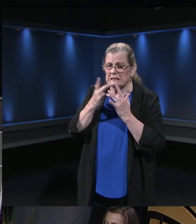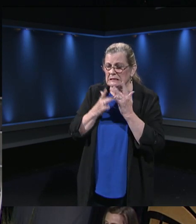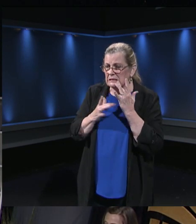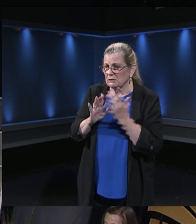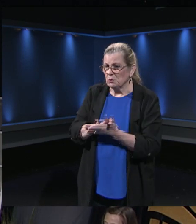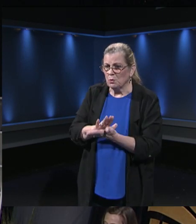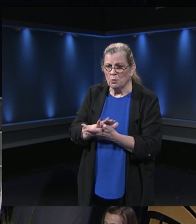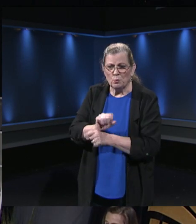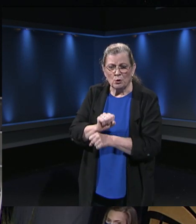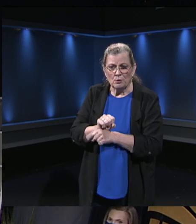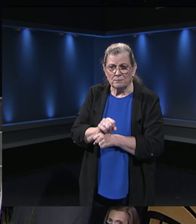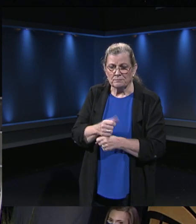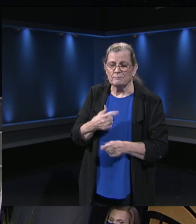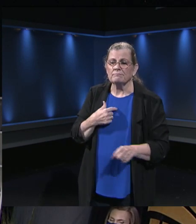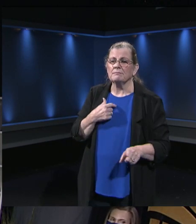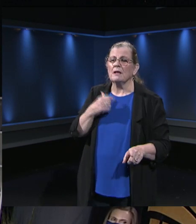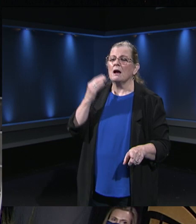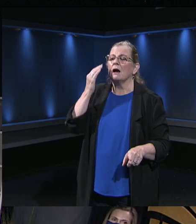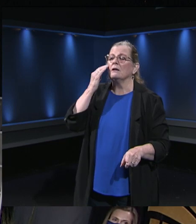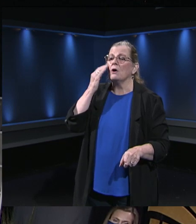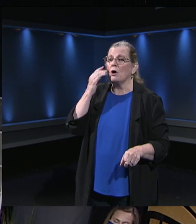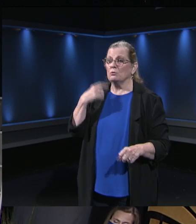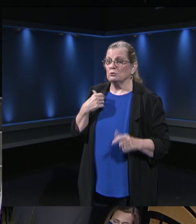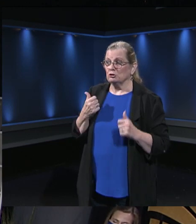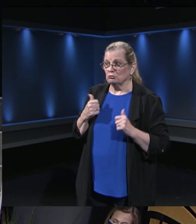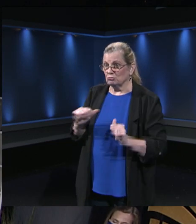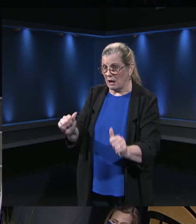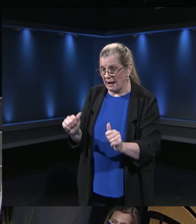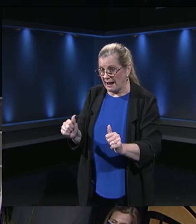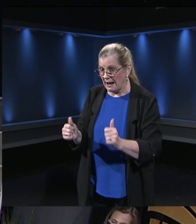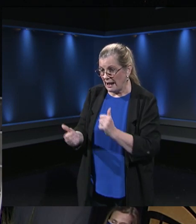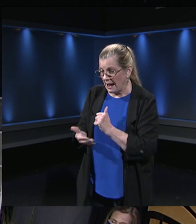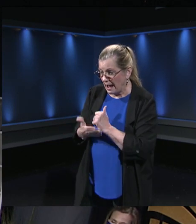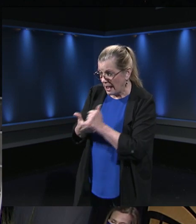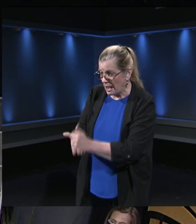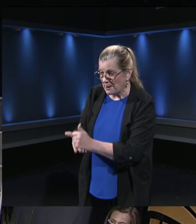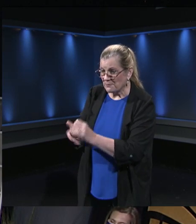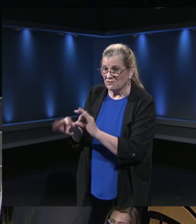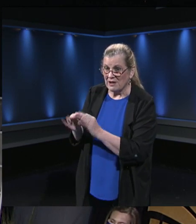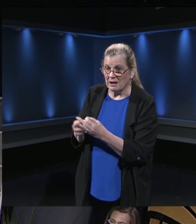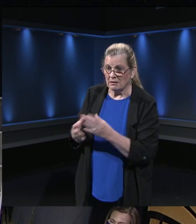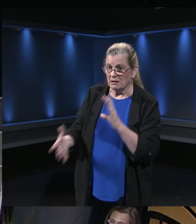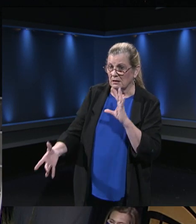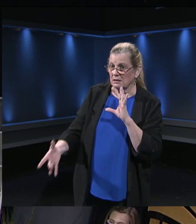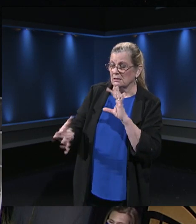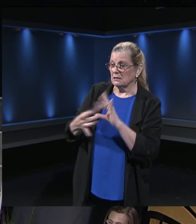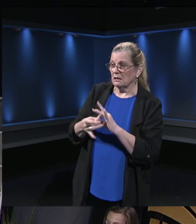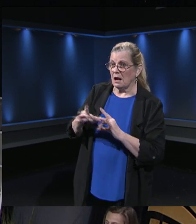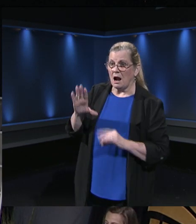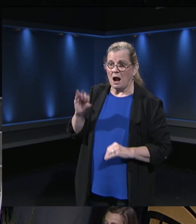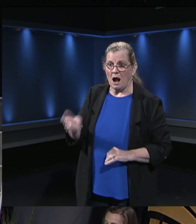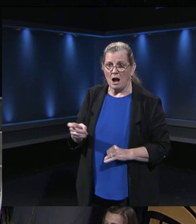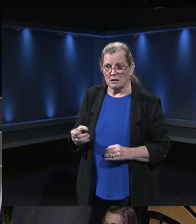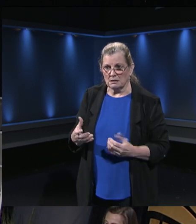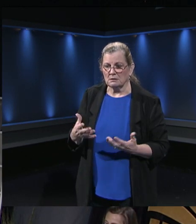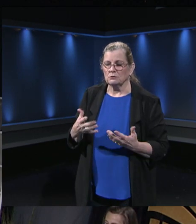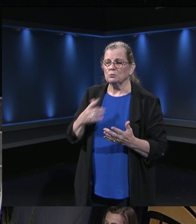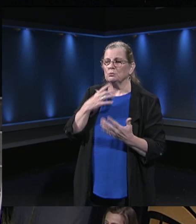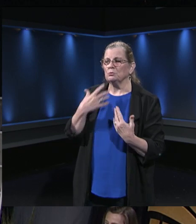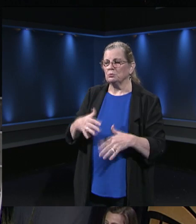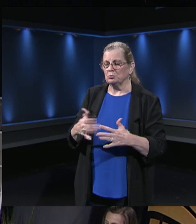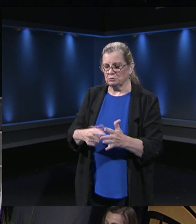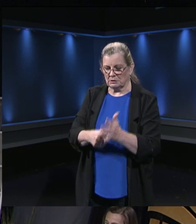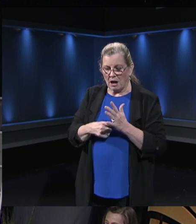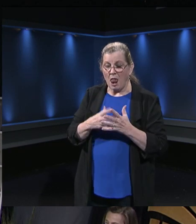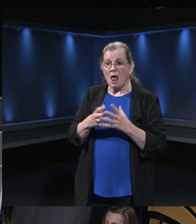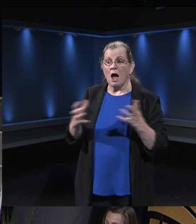that we've been trying to connect families with Cox, but that requires like a lot of one-on-one time. So we've been really